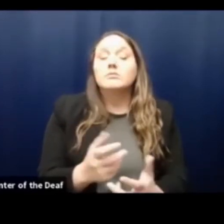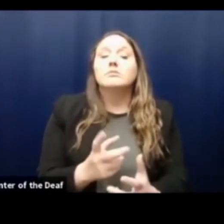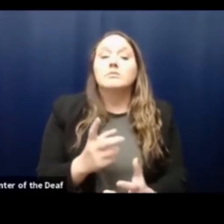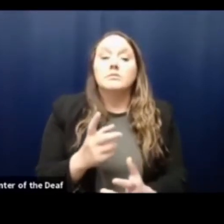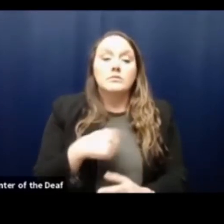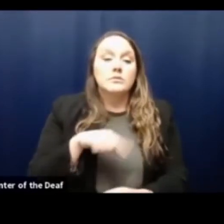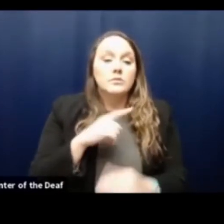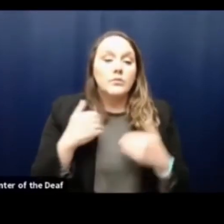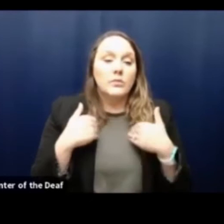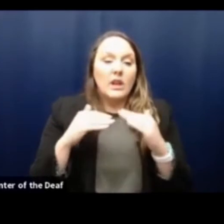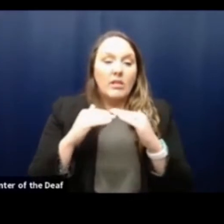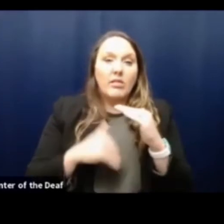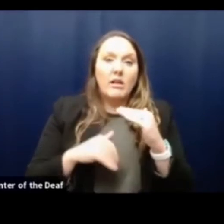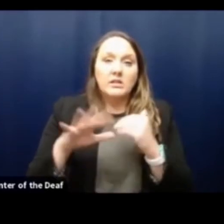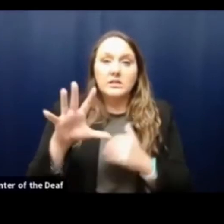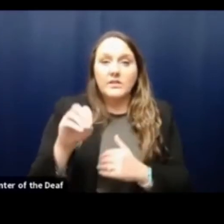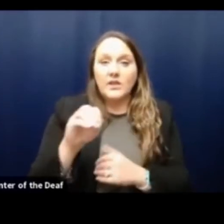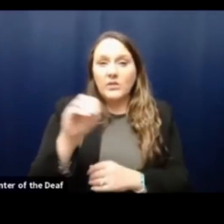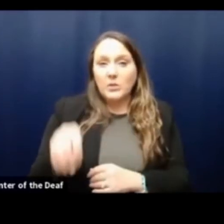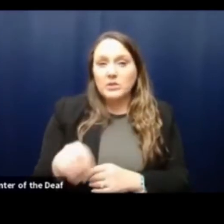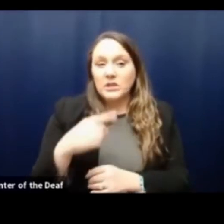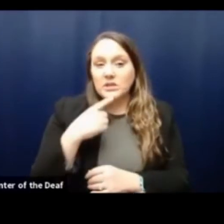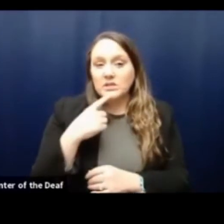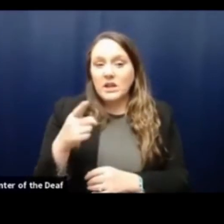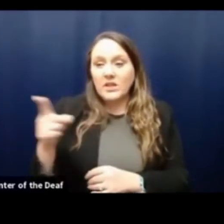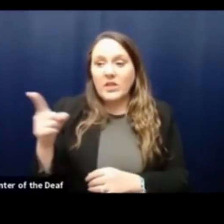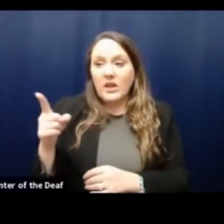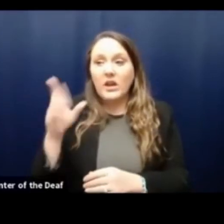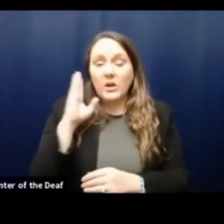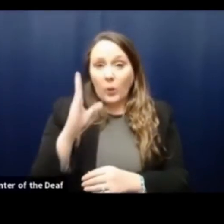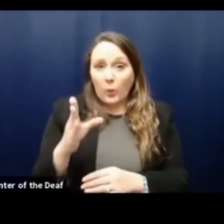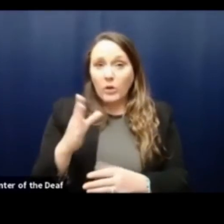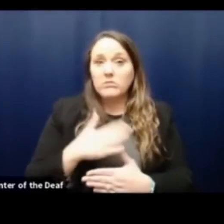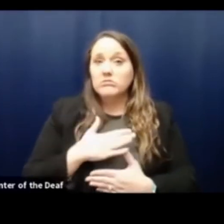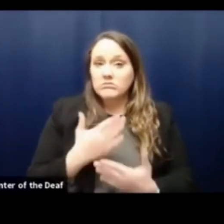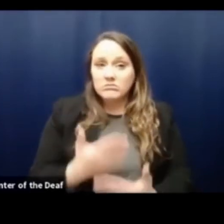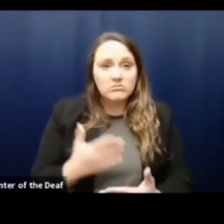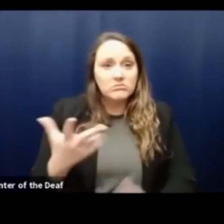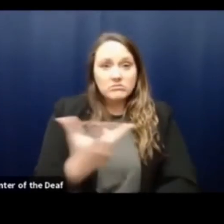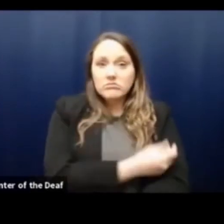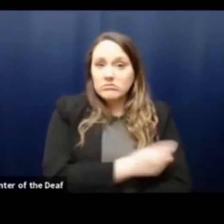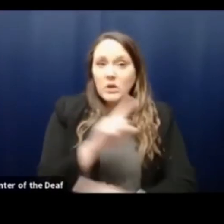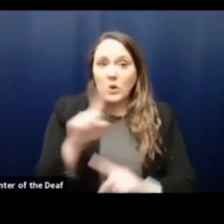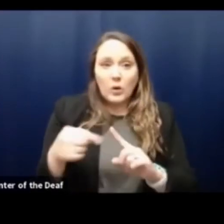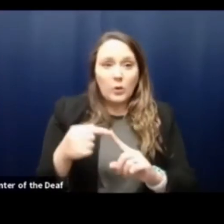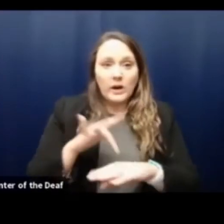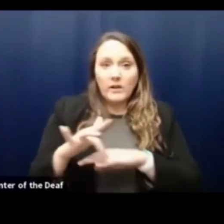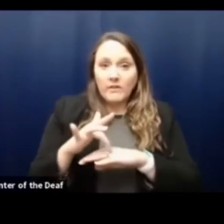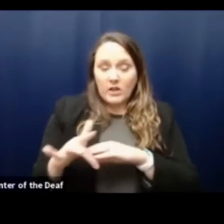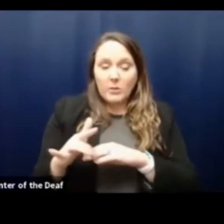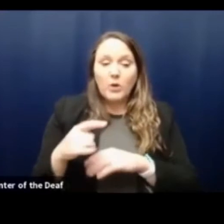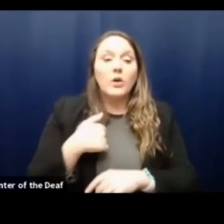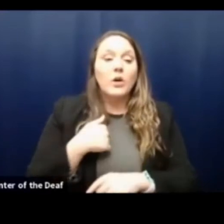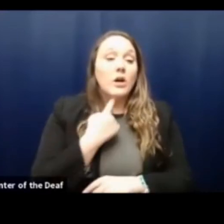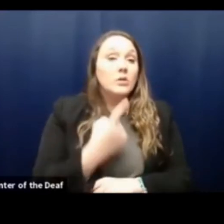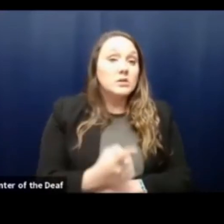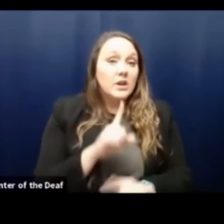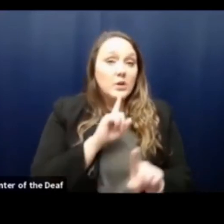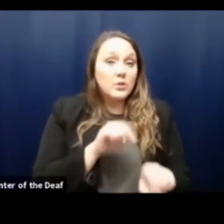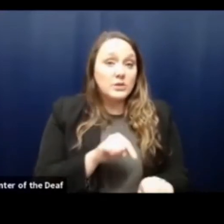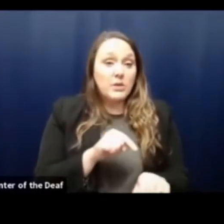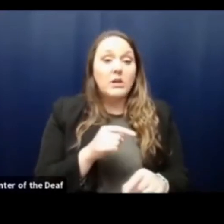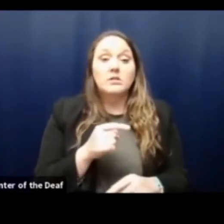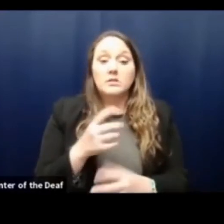little bit less than 50% of people that said they would absolutely take the vaccine when it became available. I will tell you that the response has been